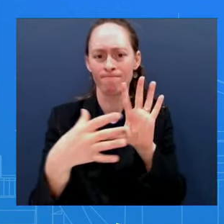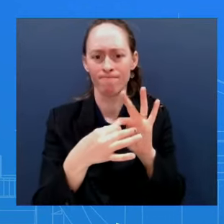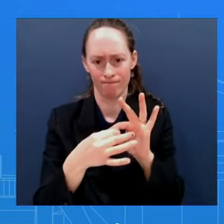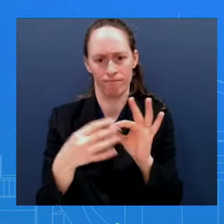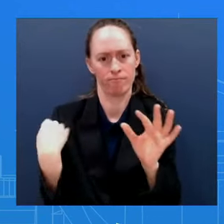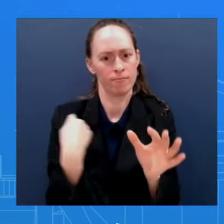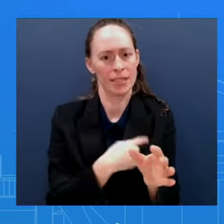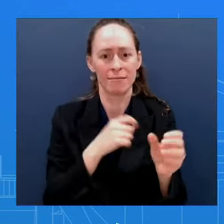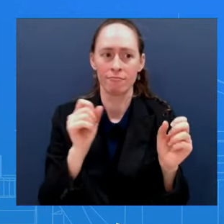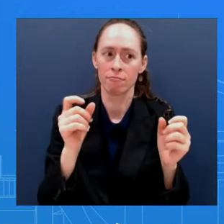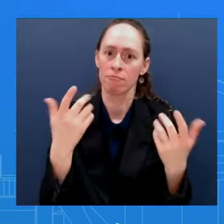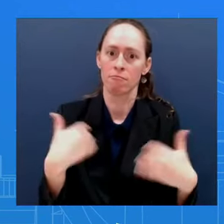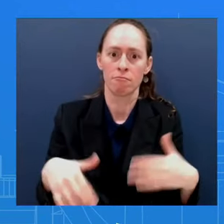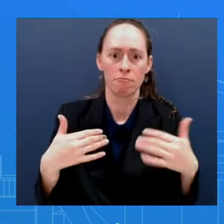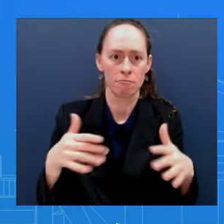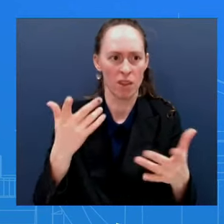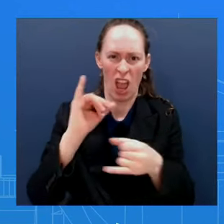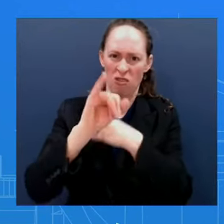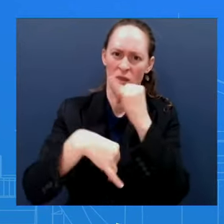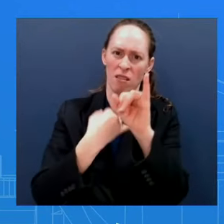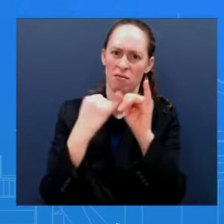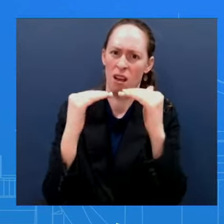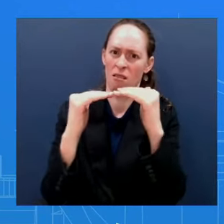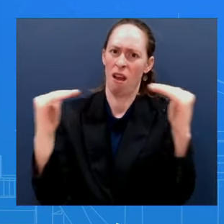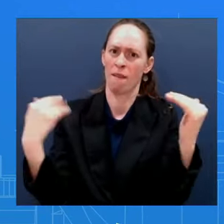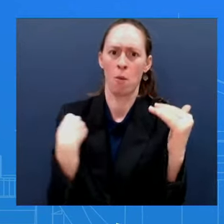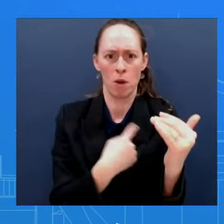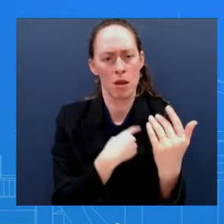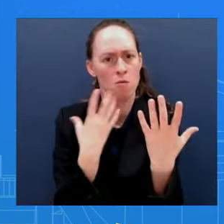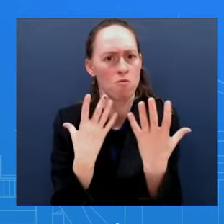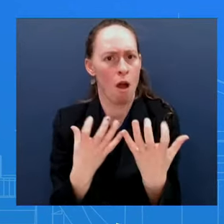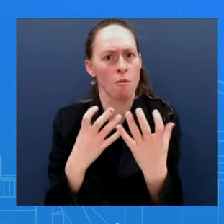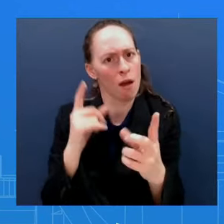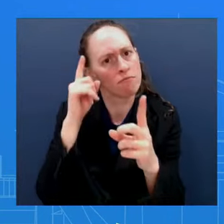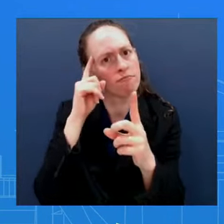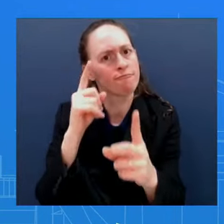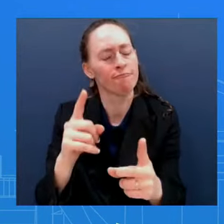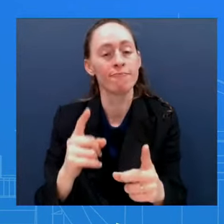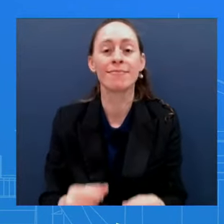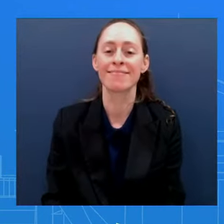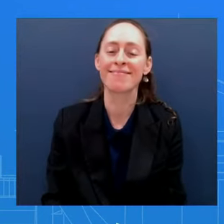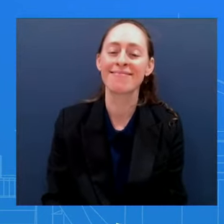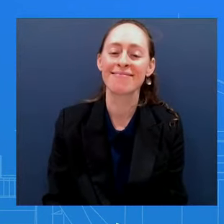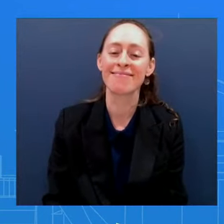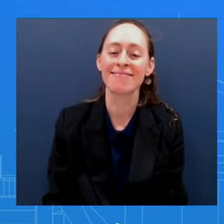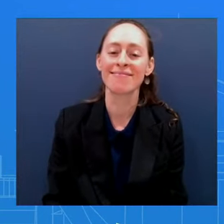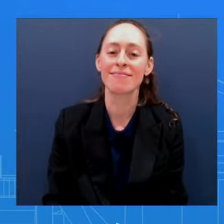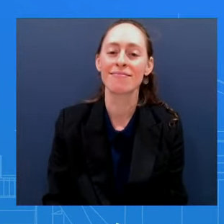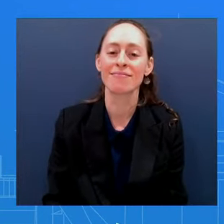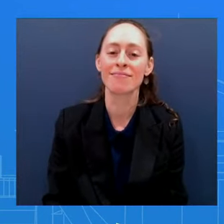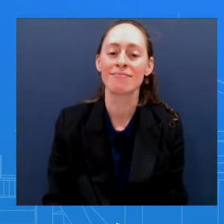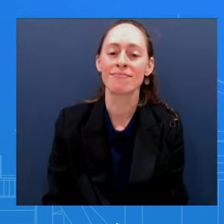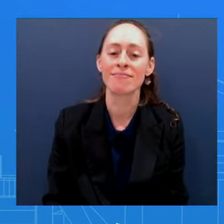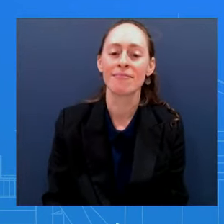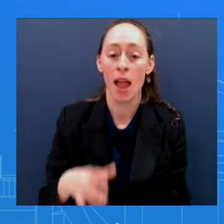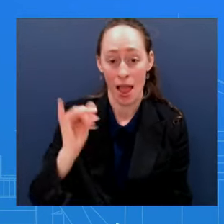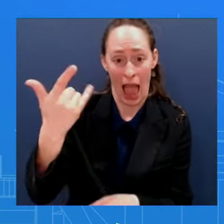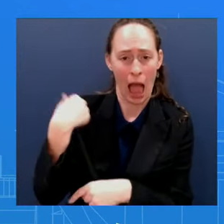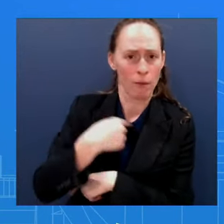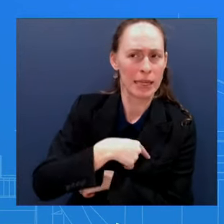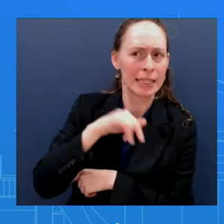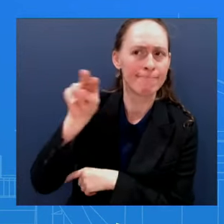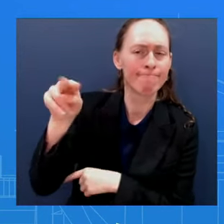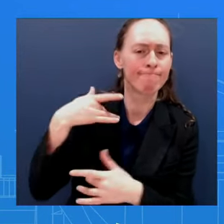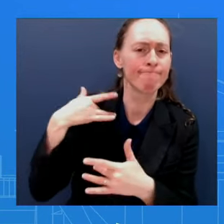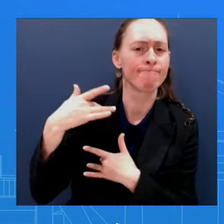Peninsula To keep a better eye on what Kim Jong-un is doing And of course, bolstering all the rest of our alliances and network and